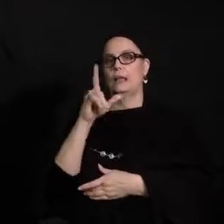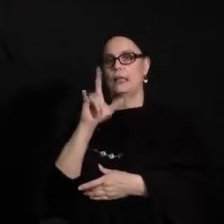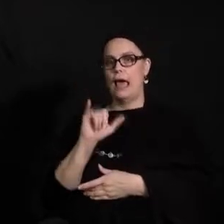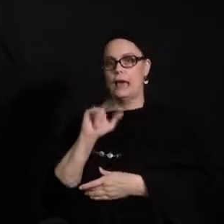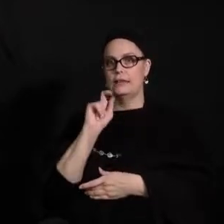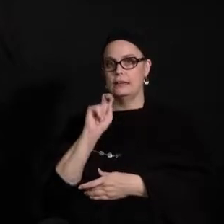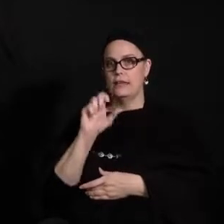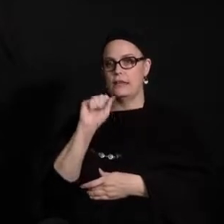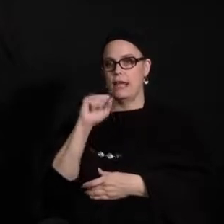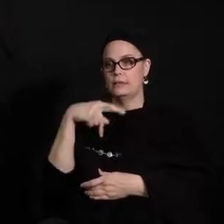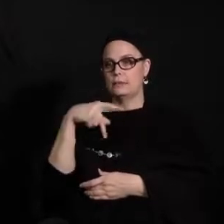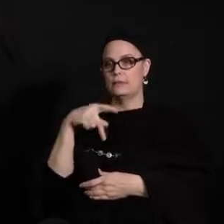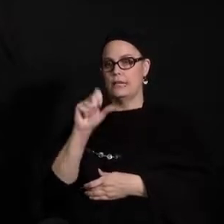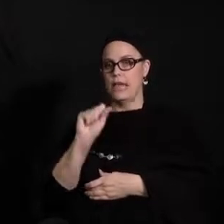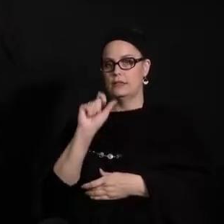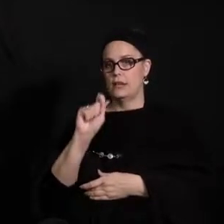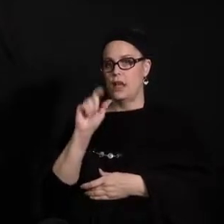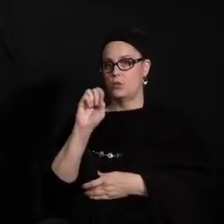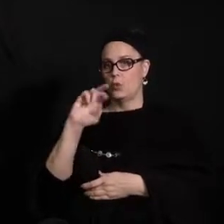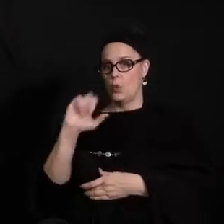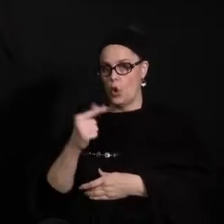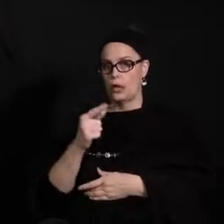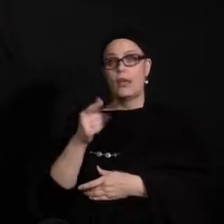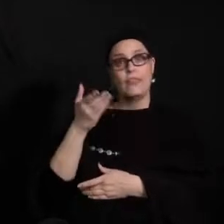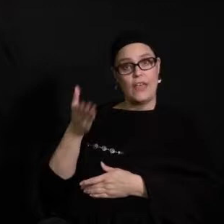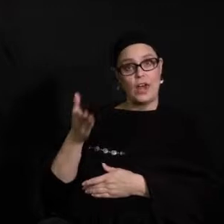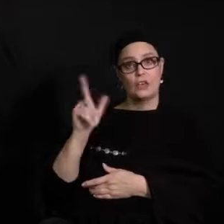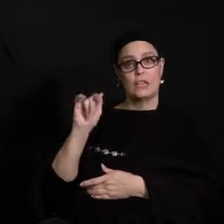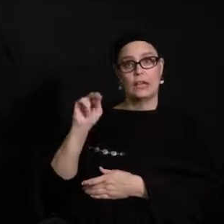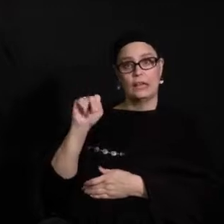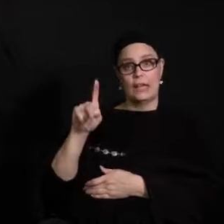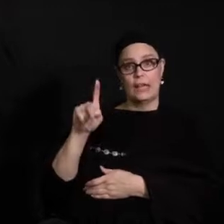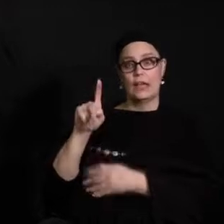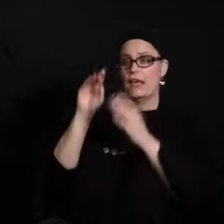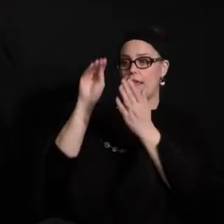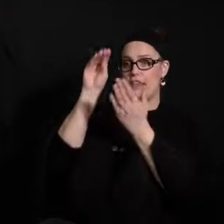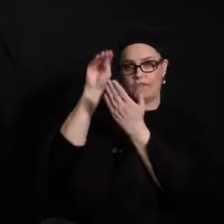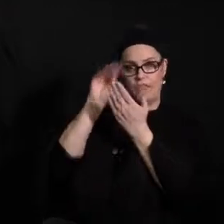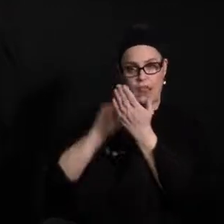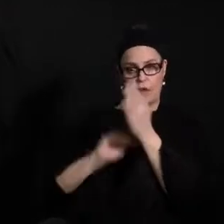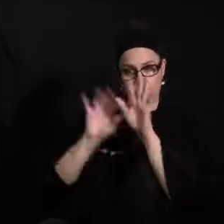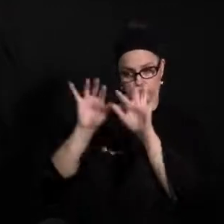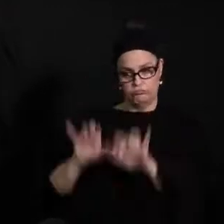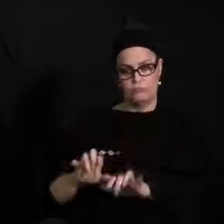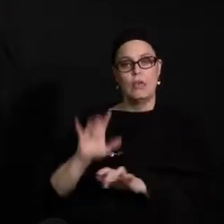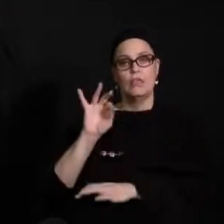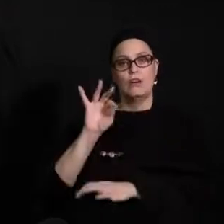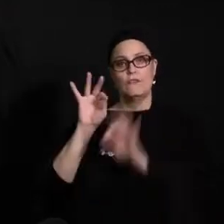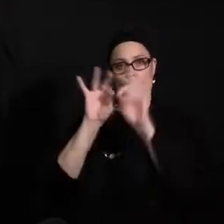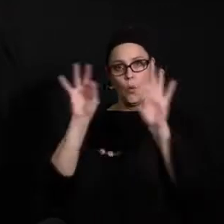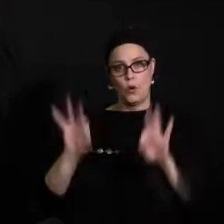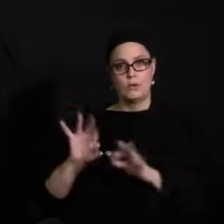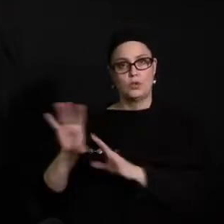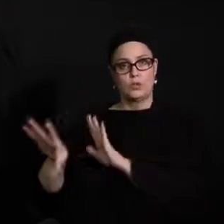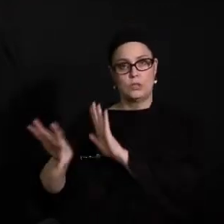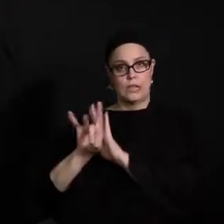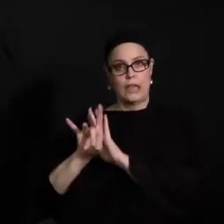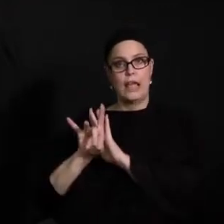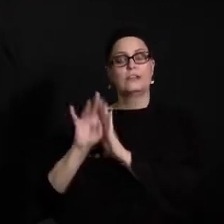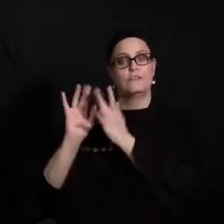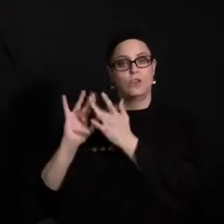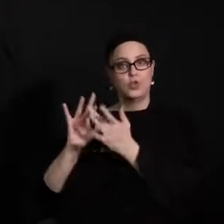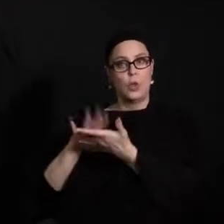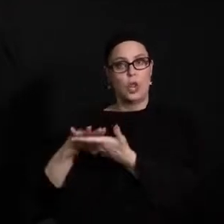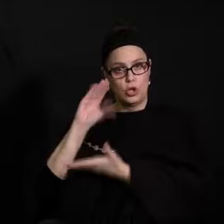.org to click on a link to fill out a form to select virtual learning, or if you need to, the phone numbers are